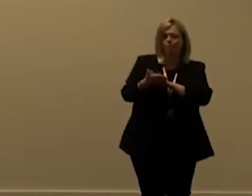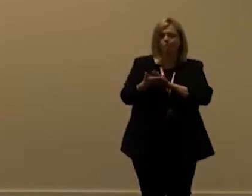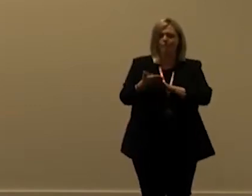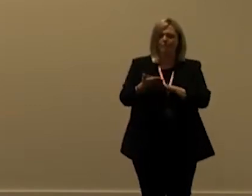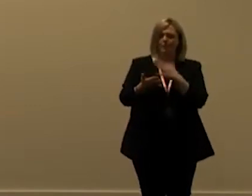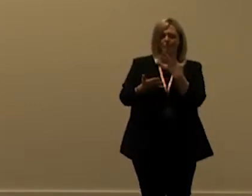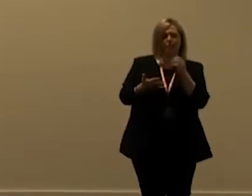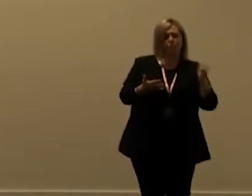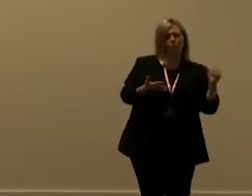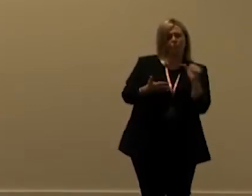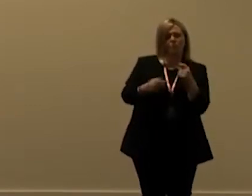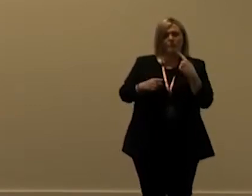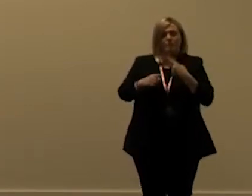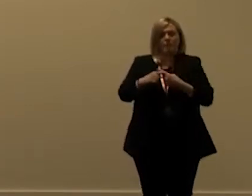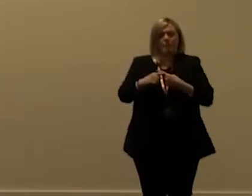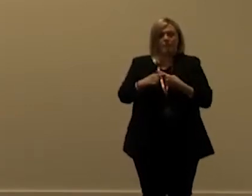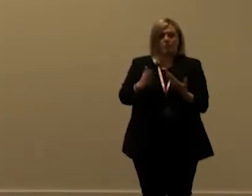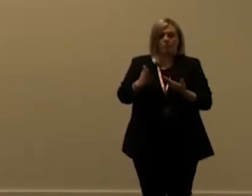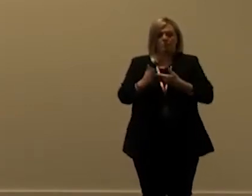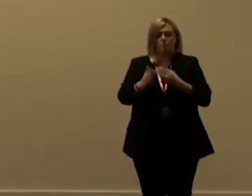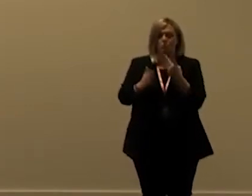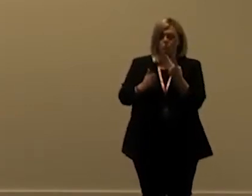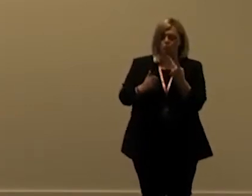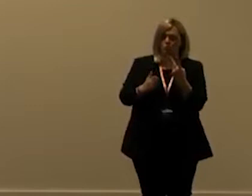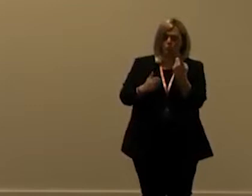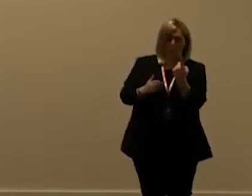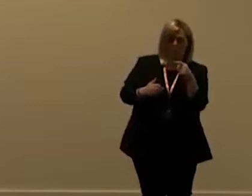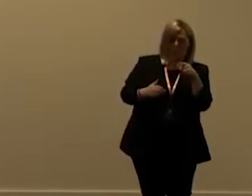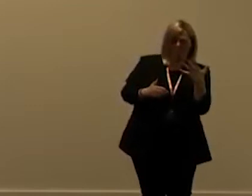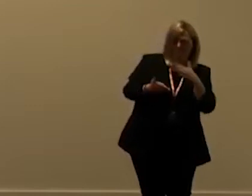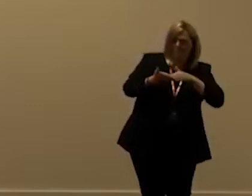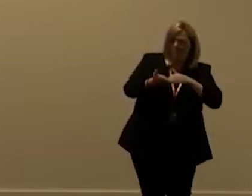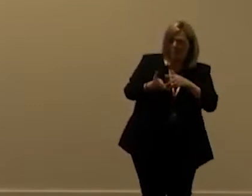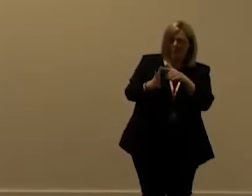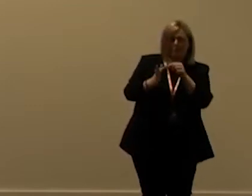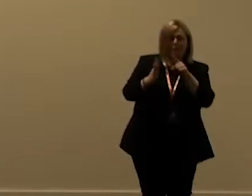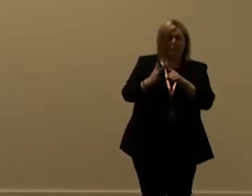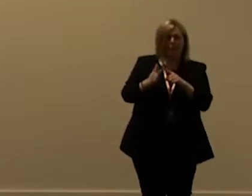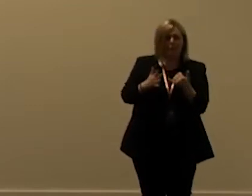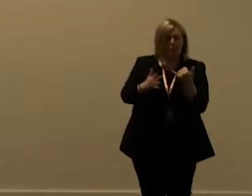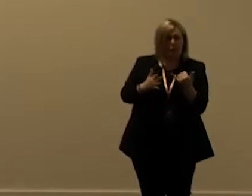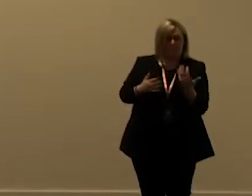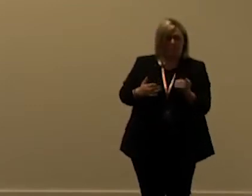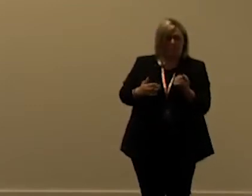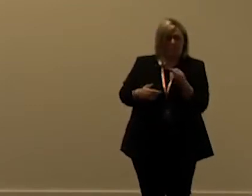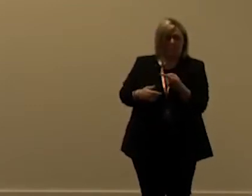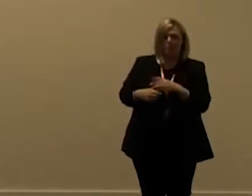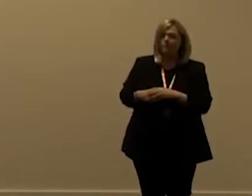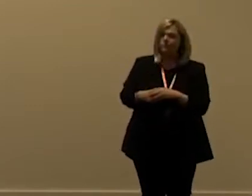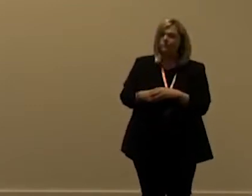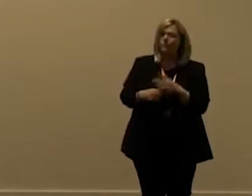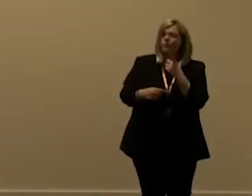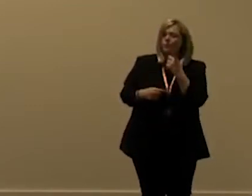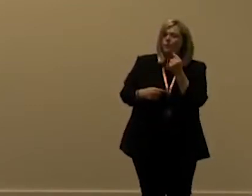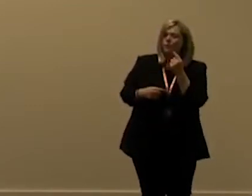500 000 plus 200 times 5 000 1.5 million api calls um and the